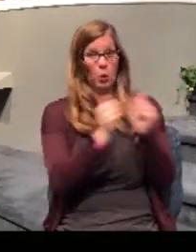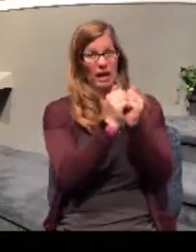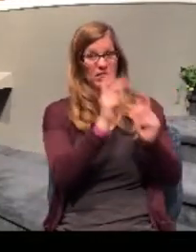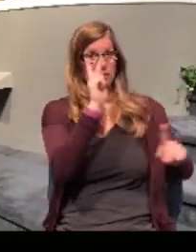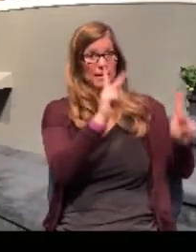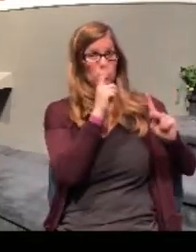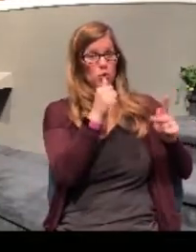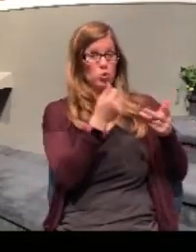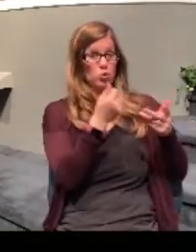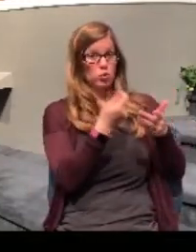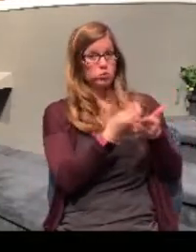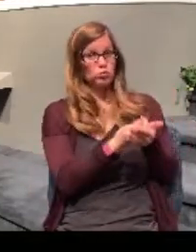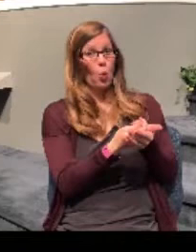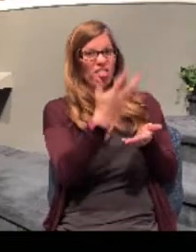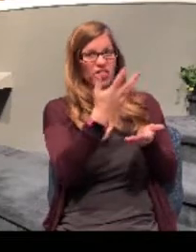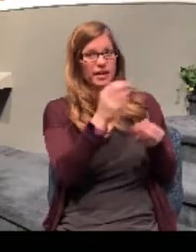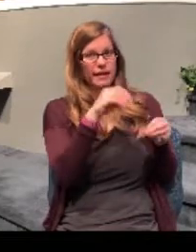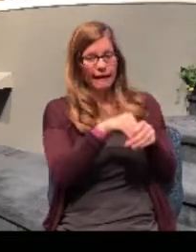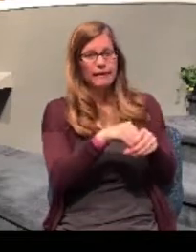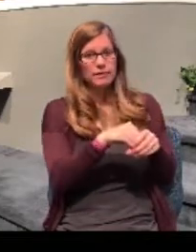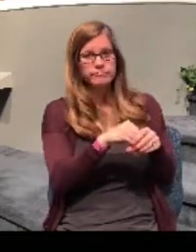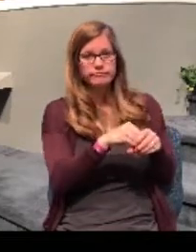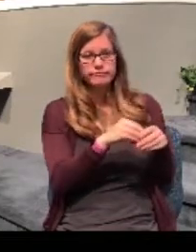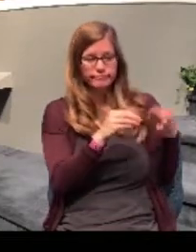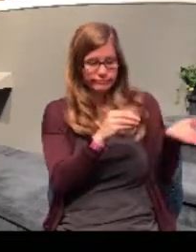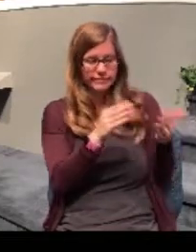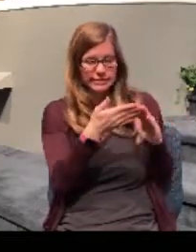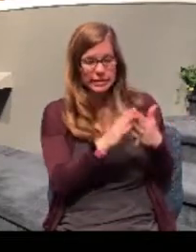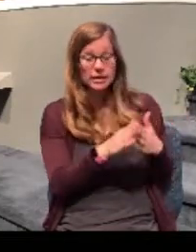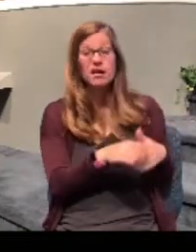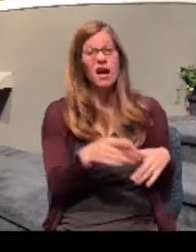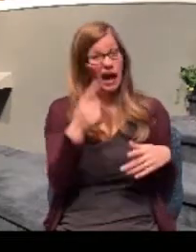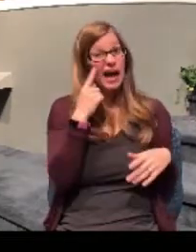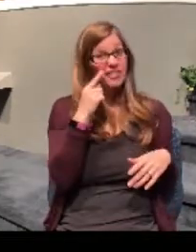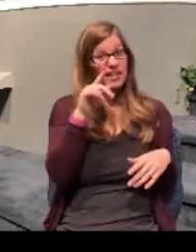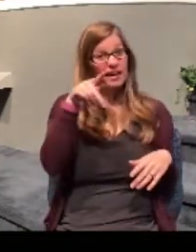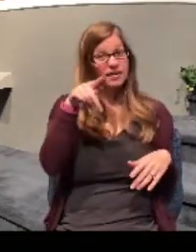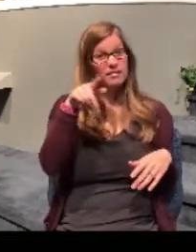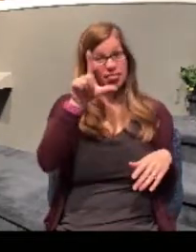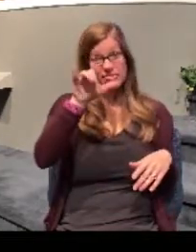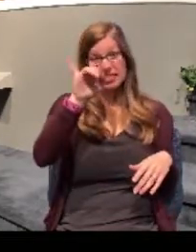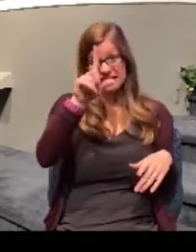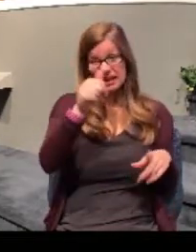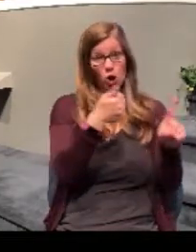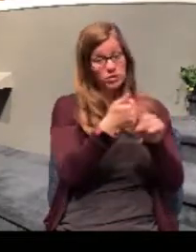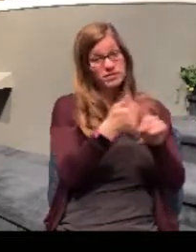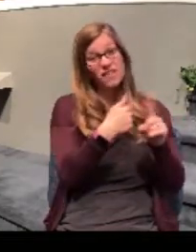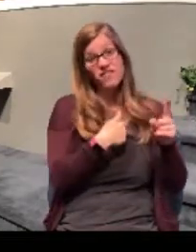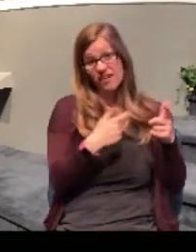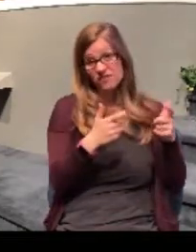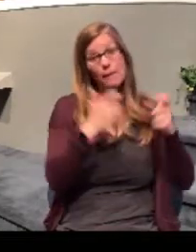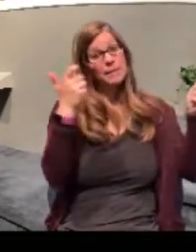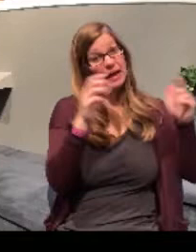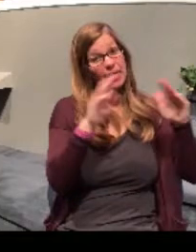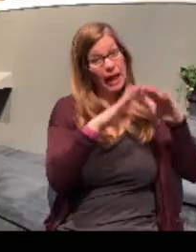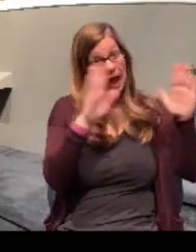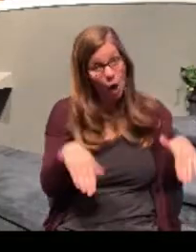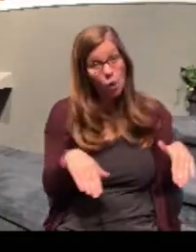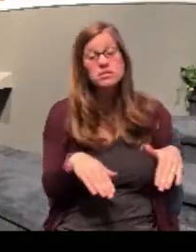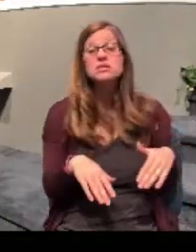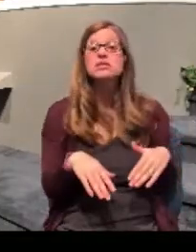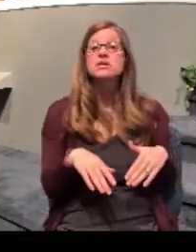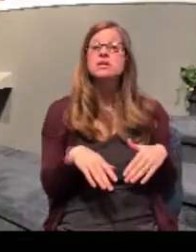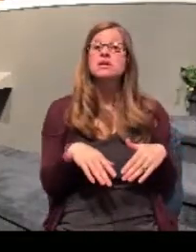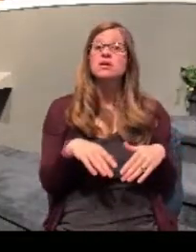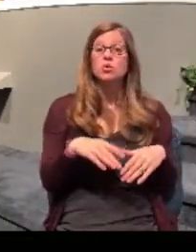Philippi. I believe the fact that Lydia had even a house big enough to accommodate this missionary team. Keep in